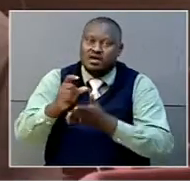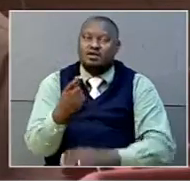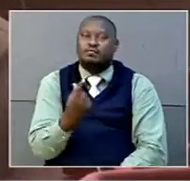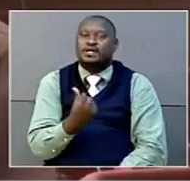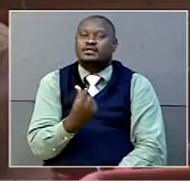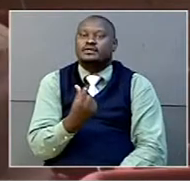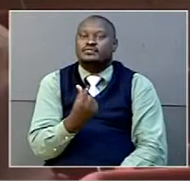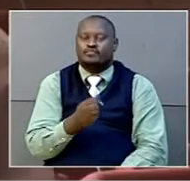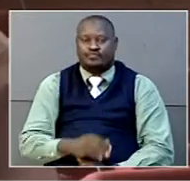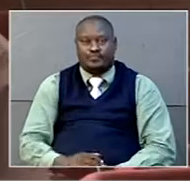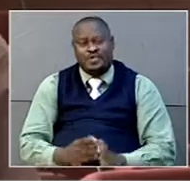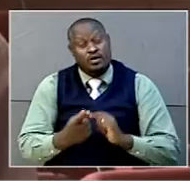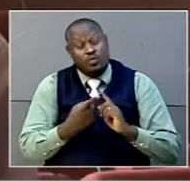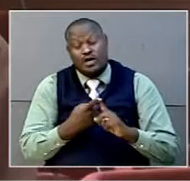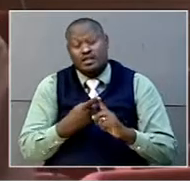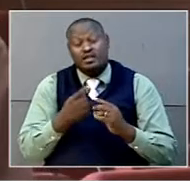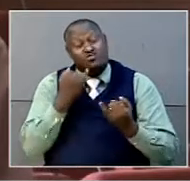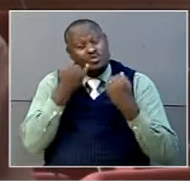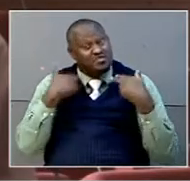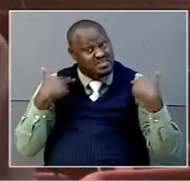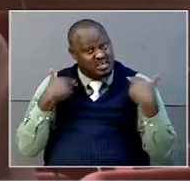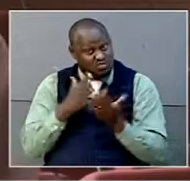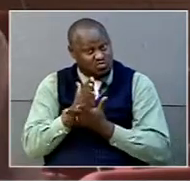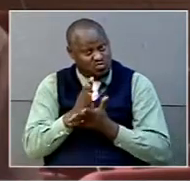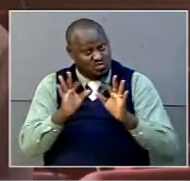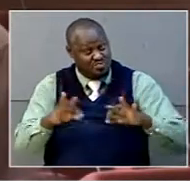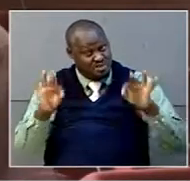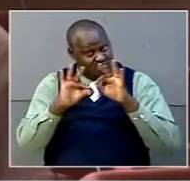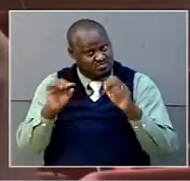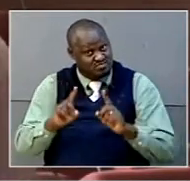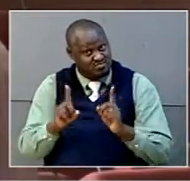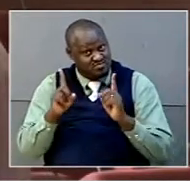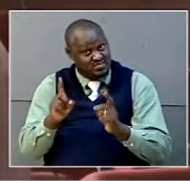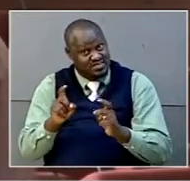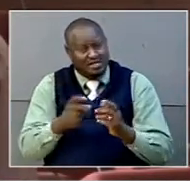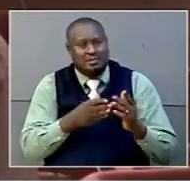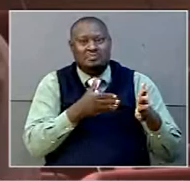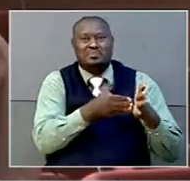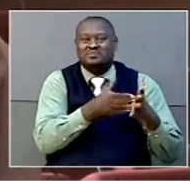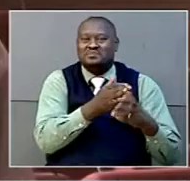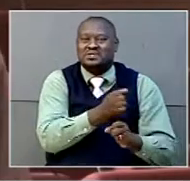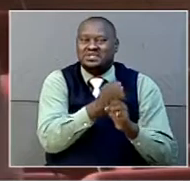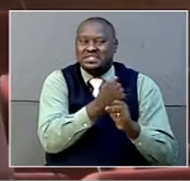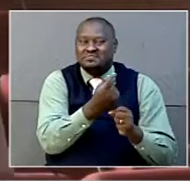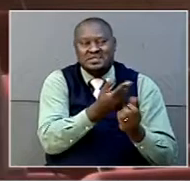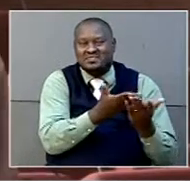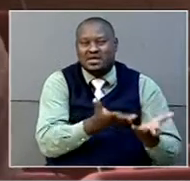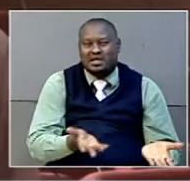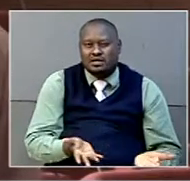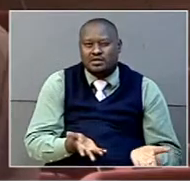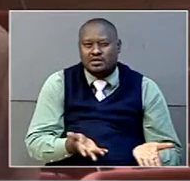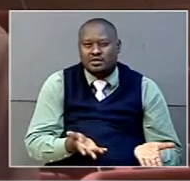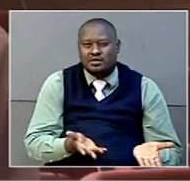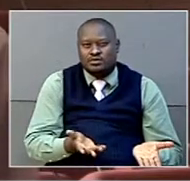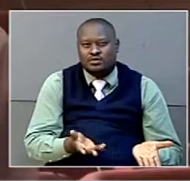relevance of information officers in light of the underfunding and two,